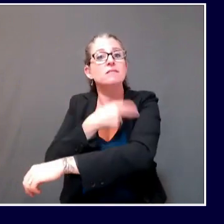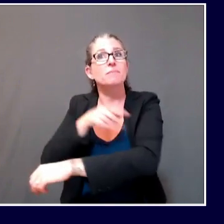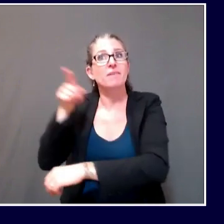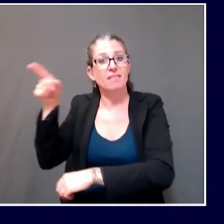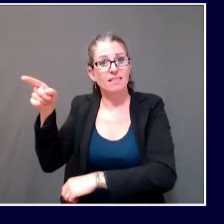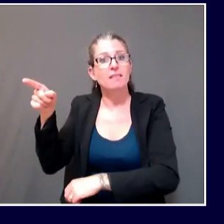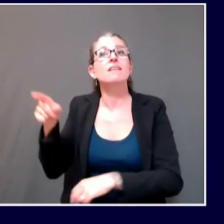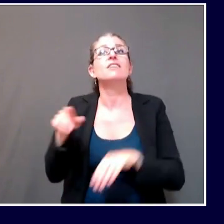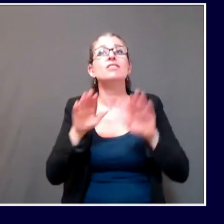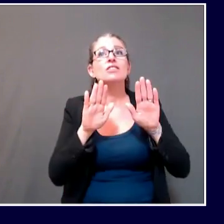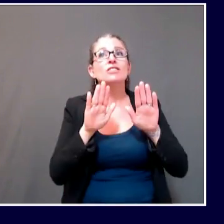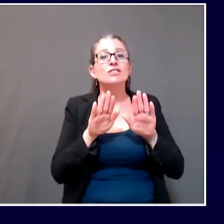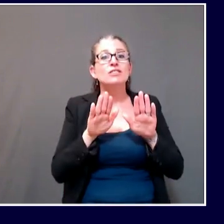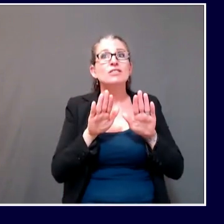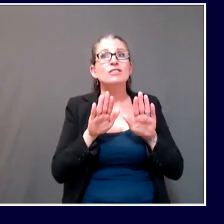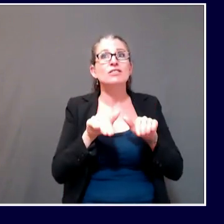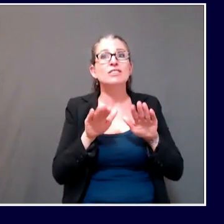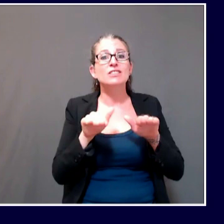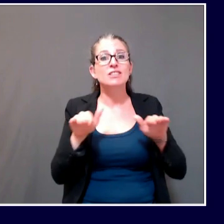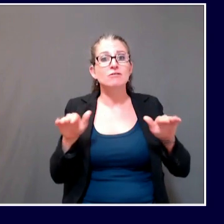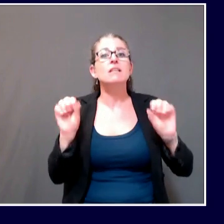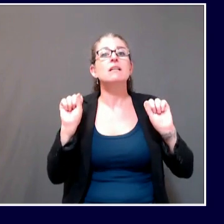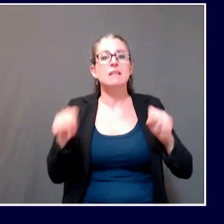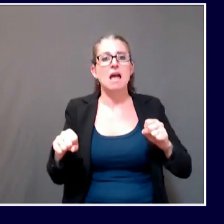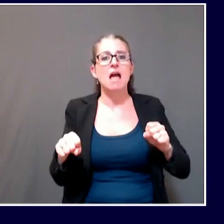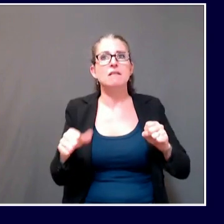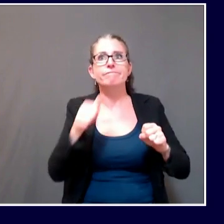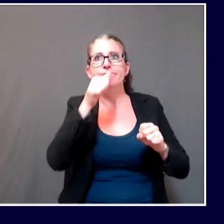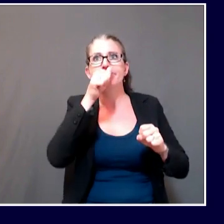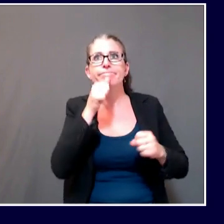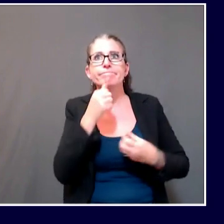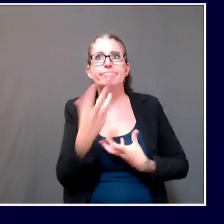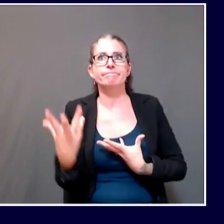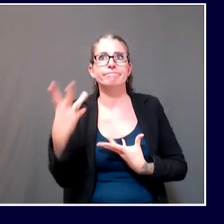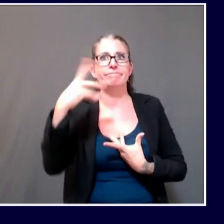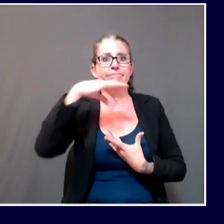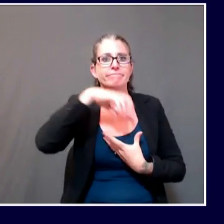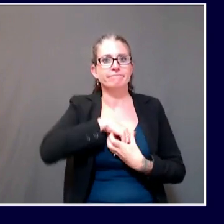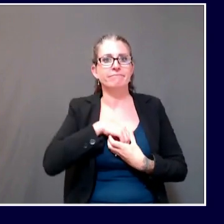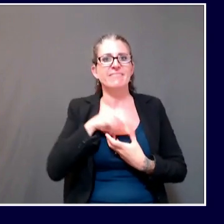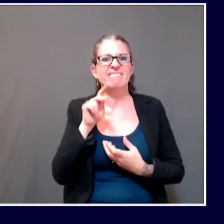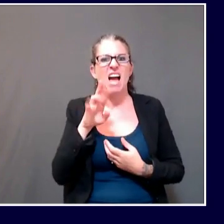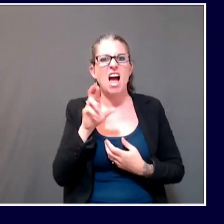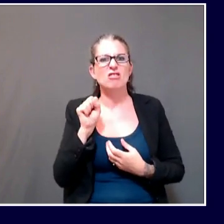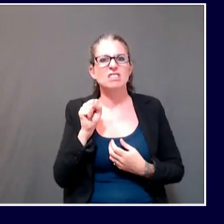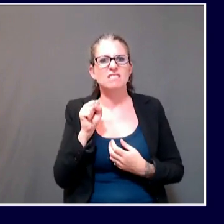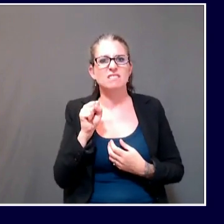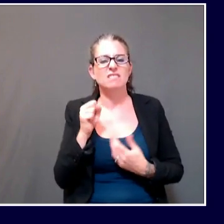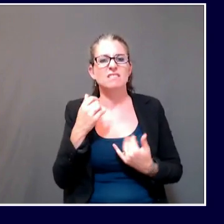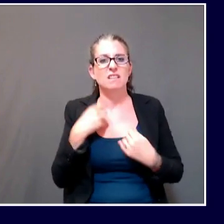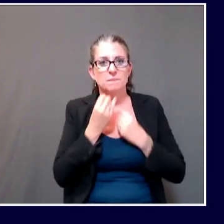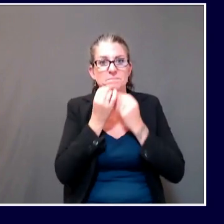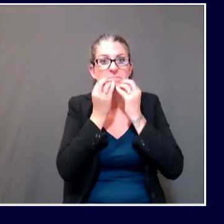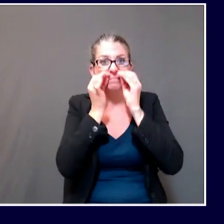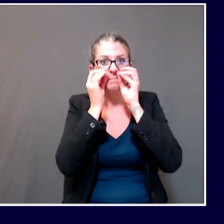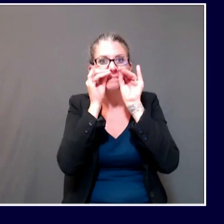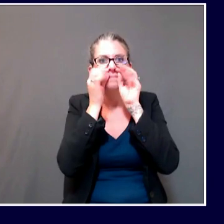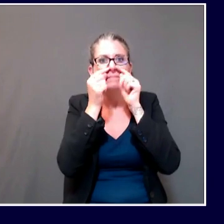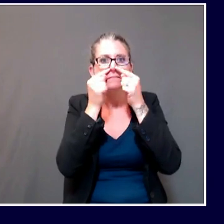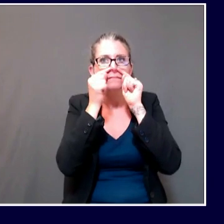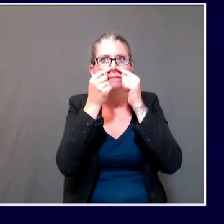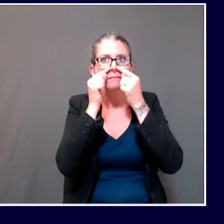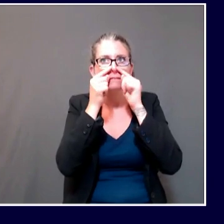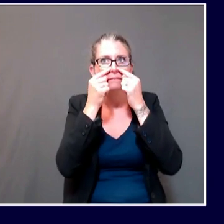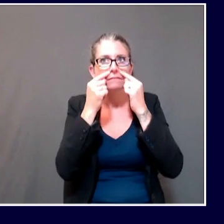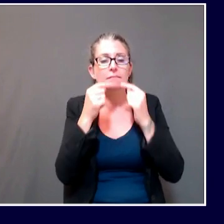throats. I'm wondering how significant these findings are and could this lead to rethinking the strategies being used to reopen